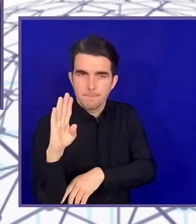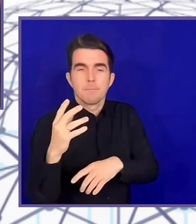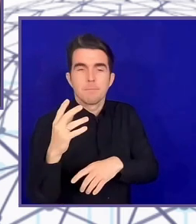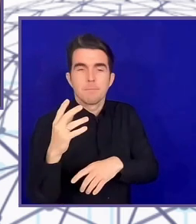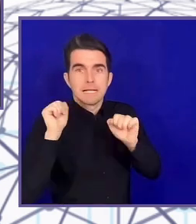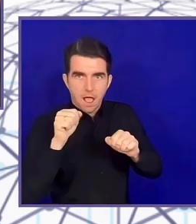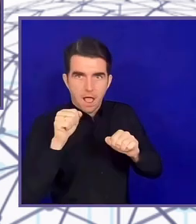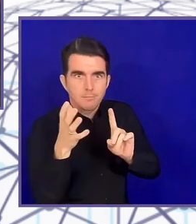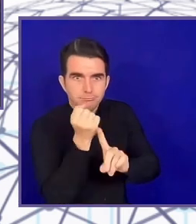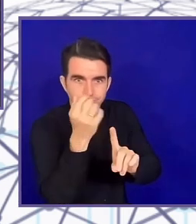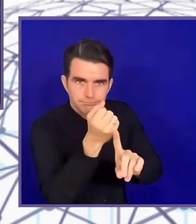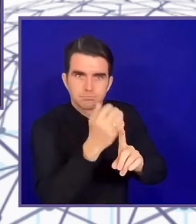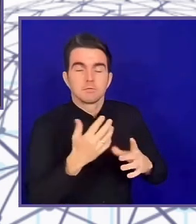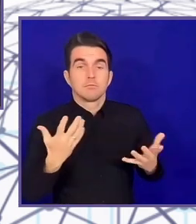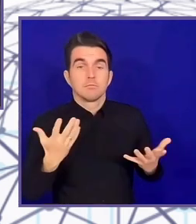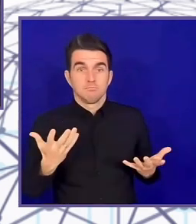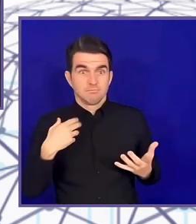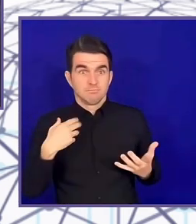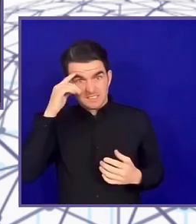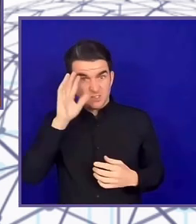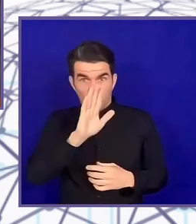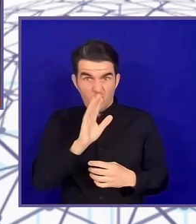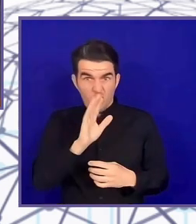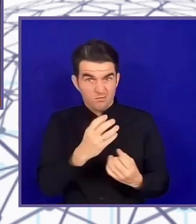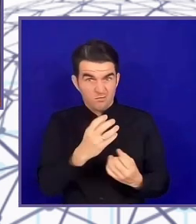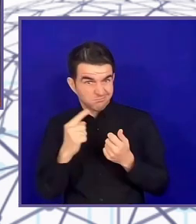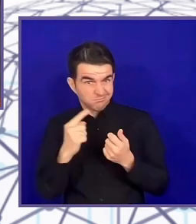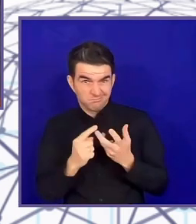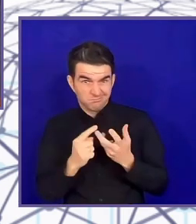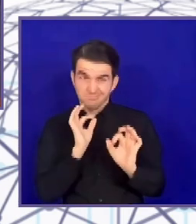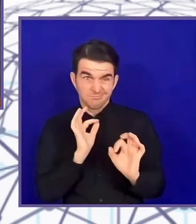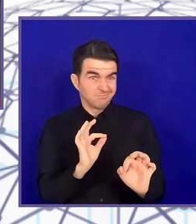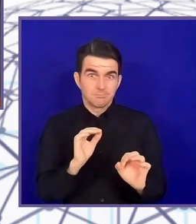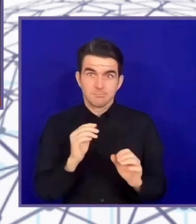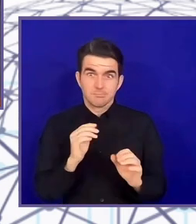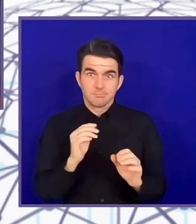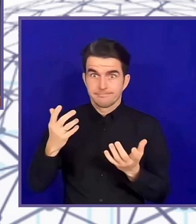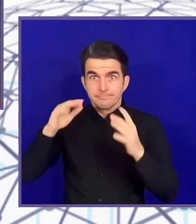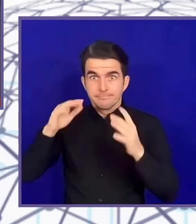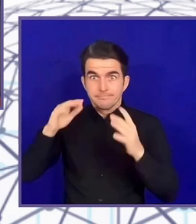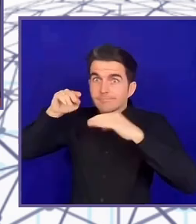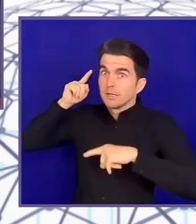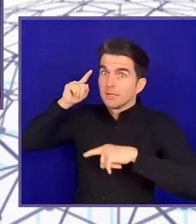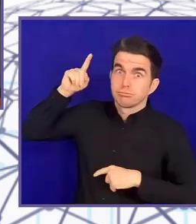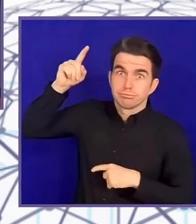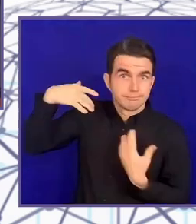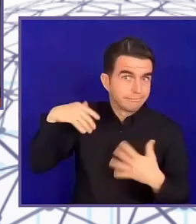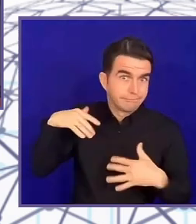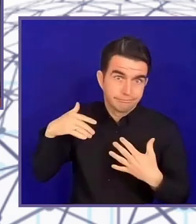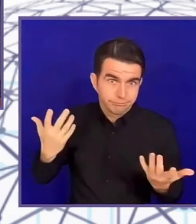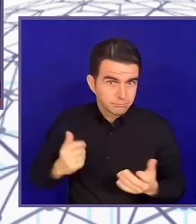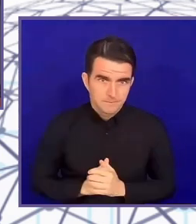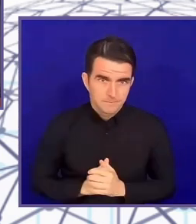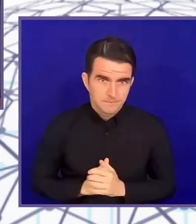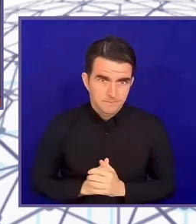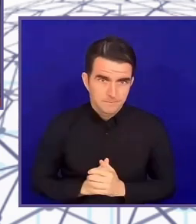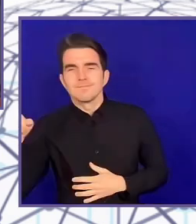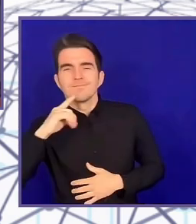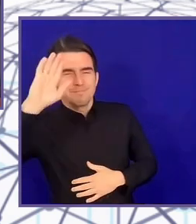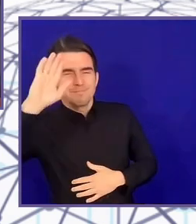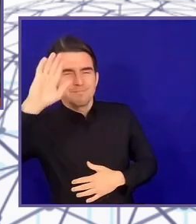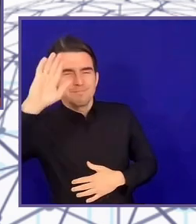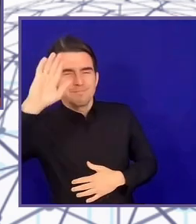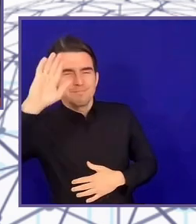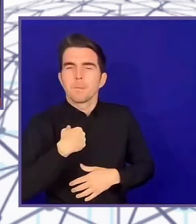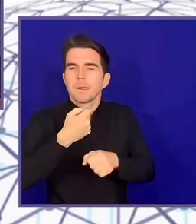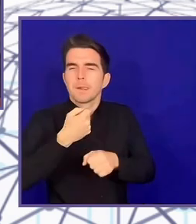Hello, hi. I'm Mare, and I'm a designer. I'm getting into design for inclusivity as interior design, but also